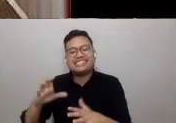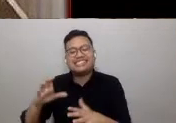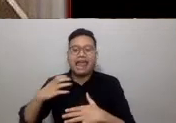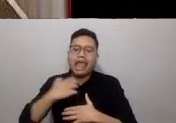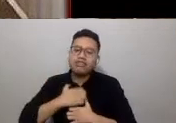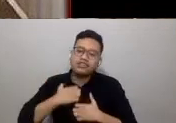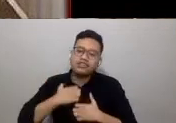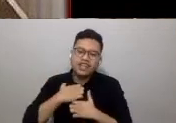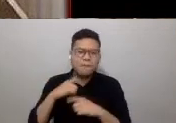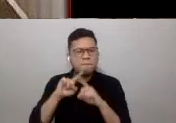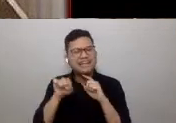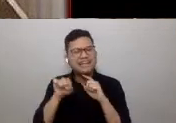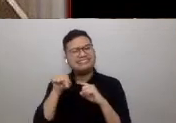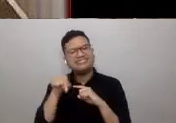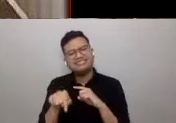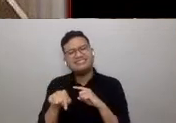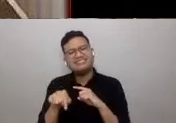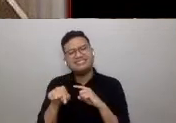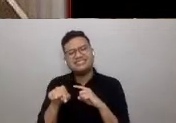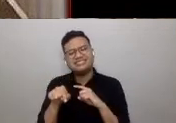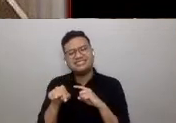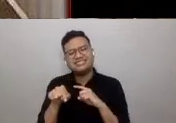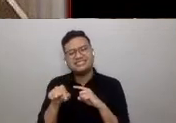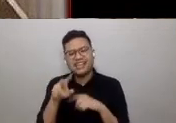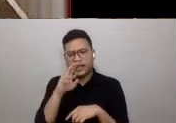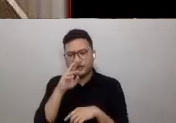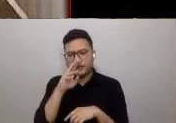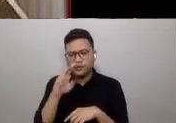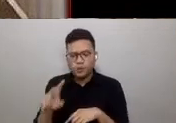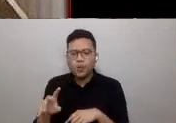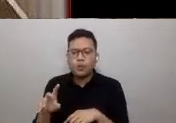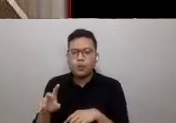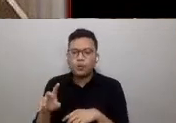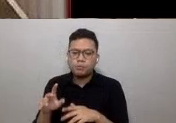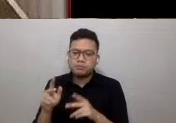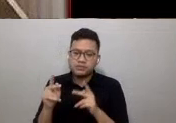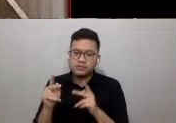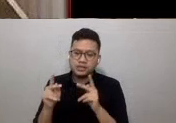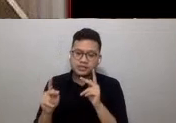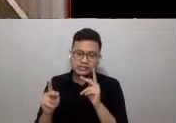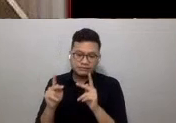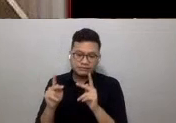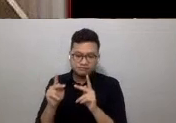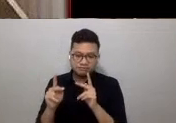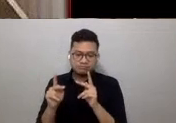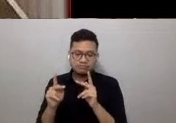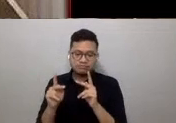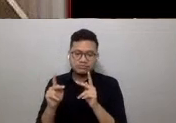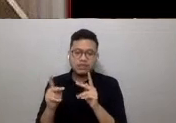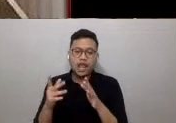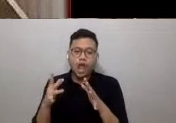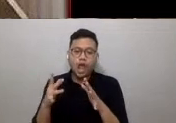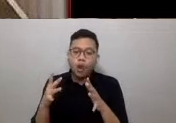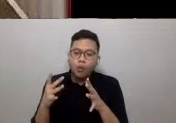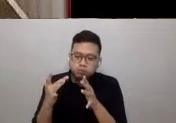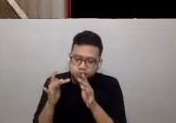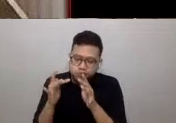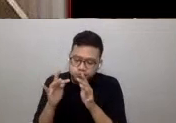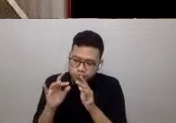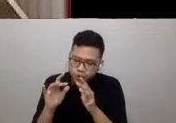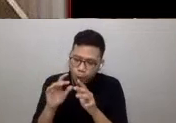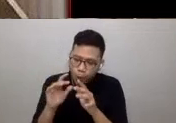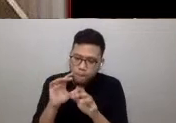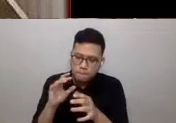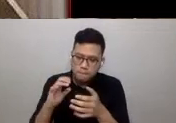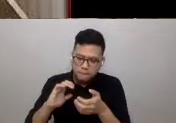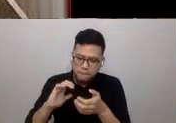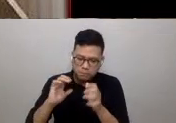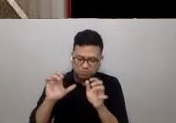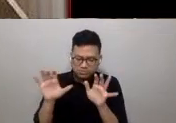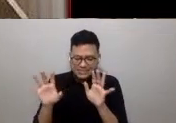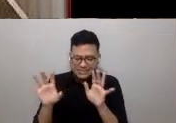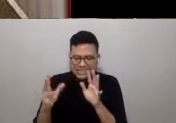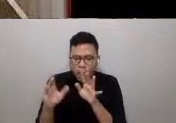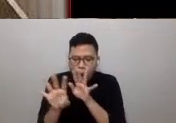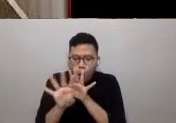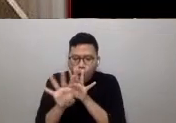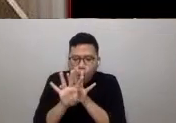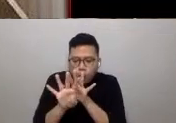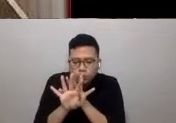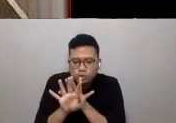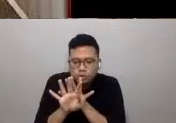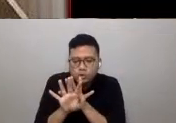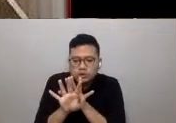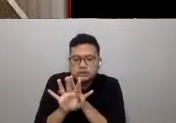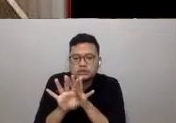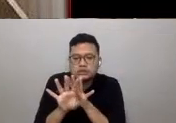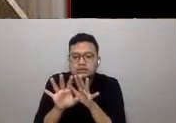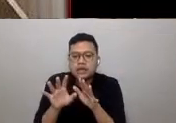this potentially undermines the gains made by creating compact, connected urban developments that have optimised public